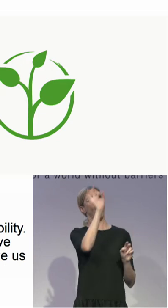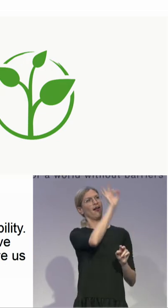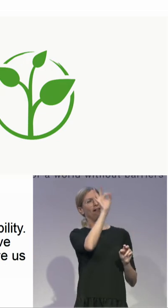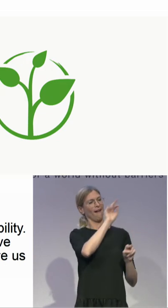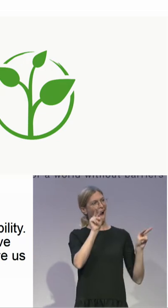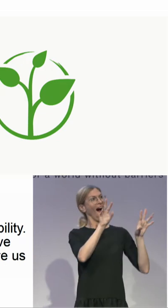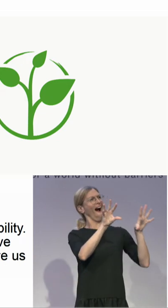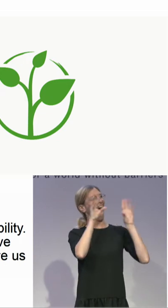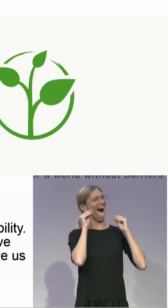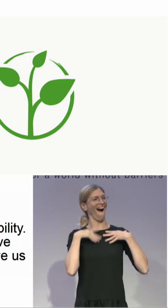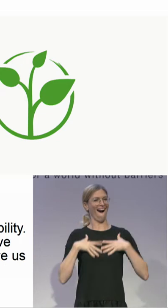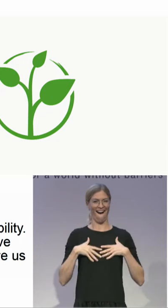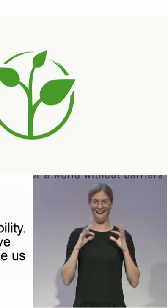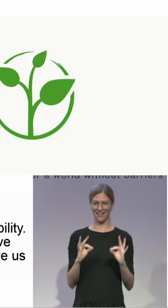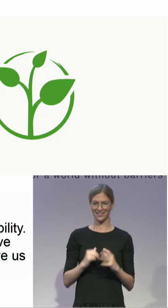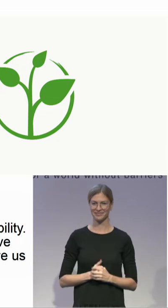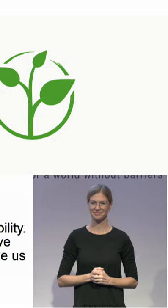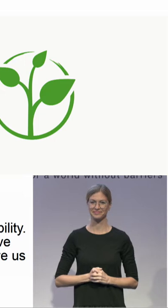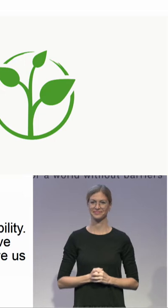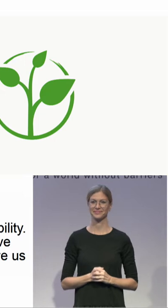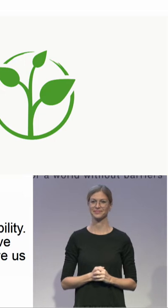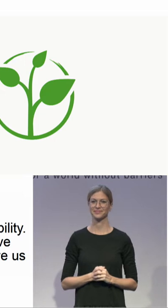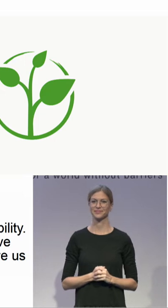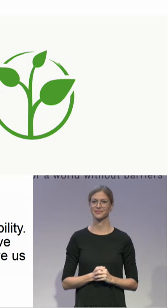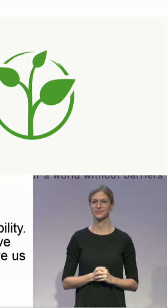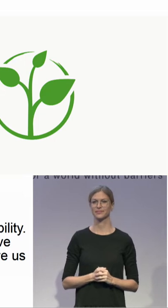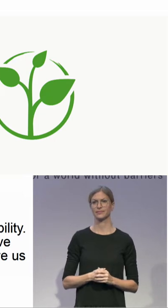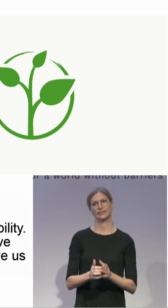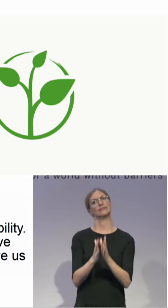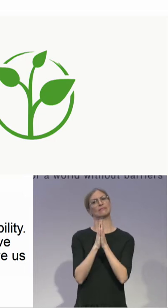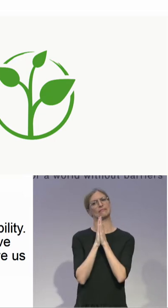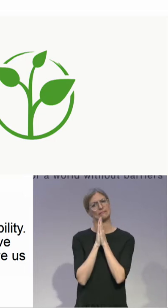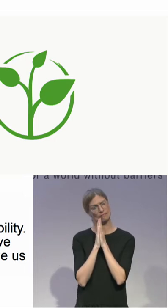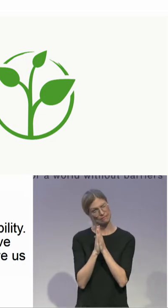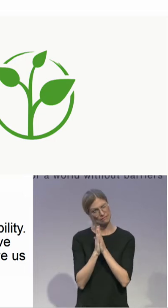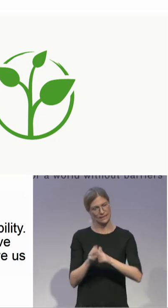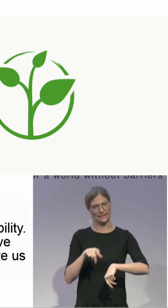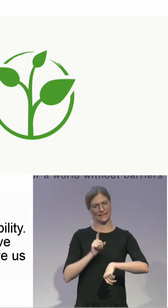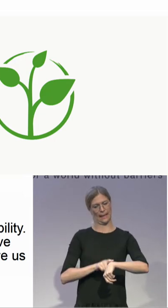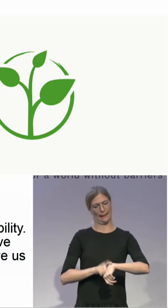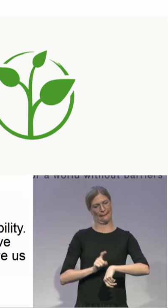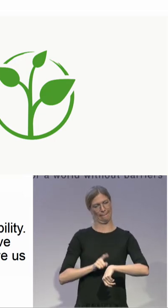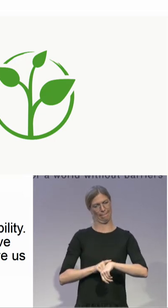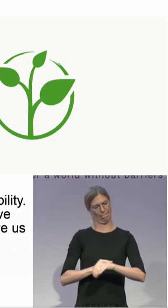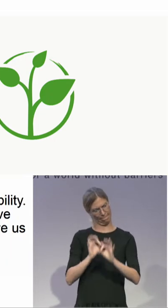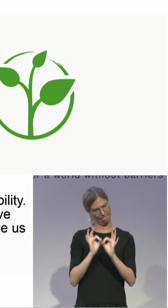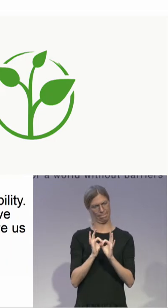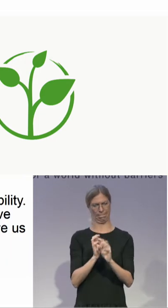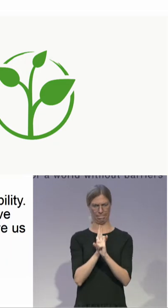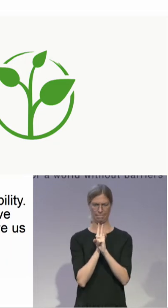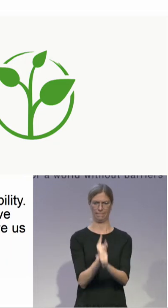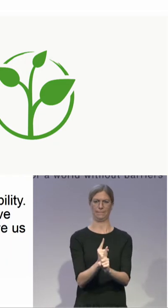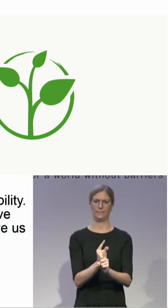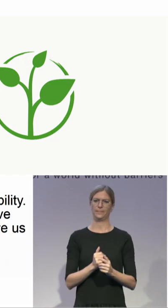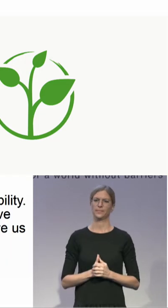So all of us are very committed to timekeeping, and we try our best that in the end of the session, you will have some minutes